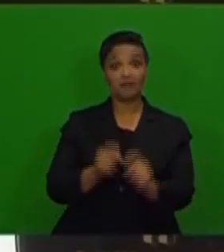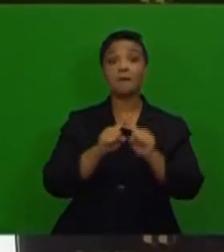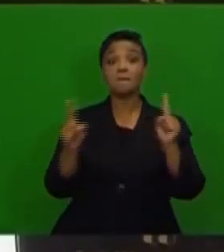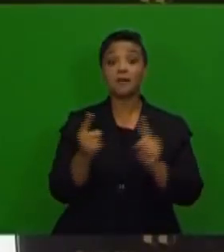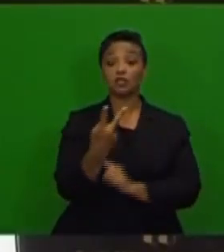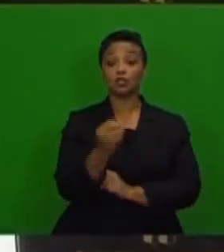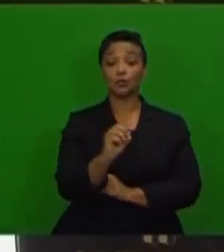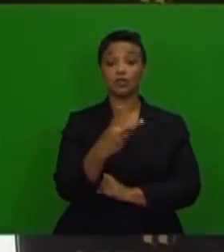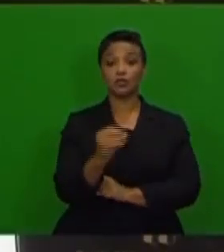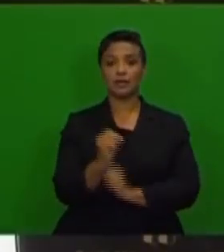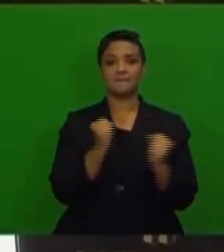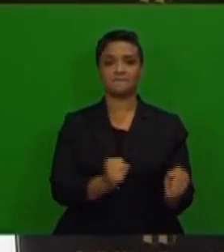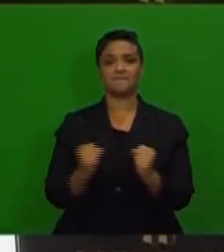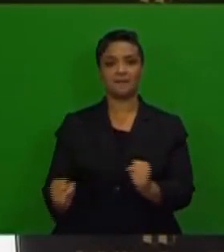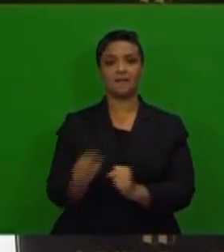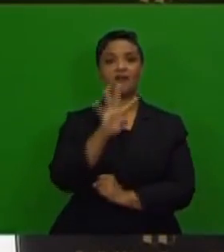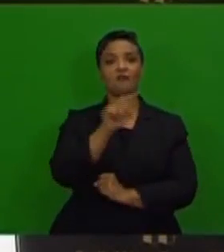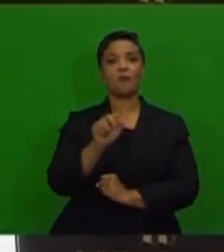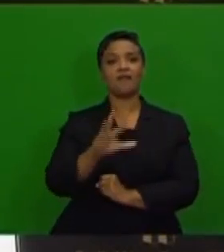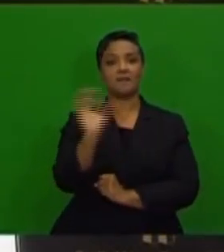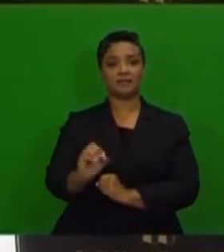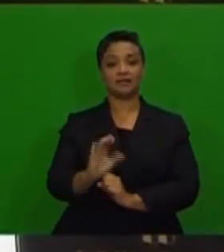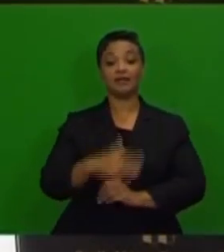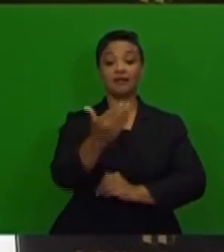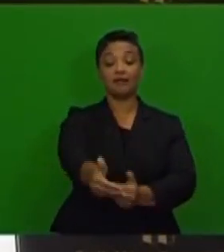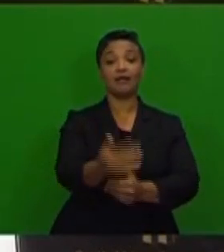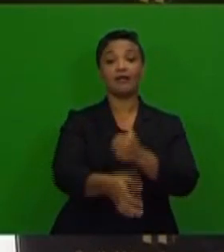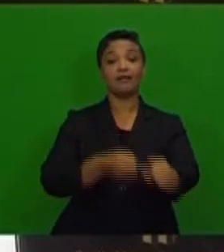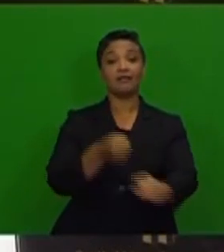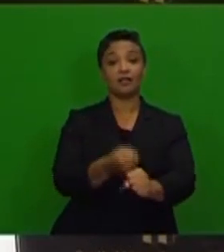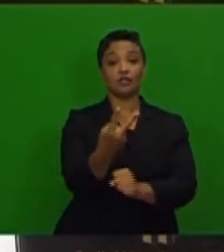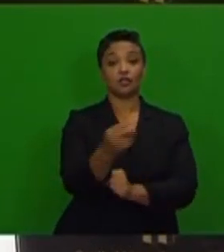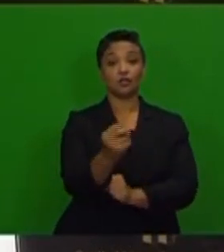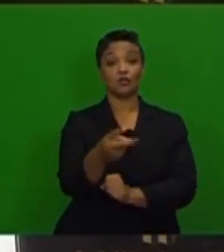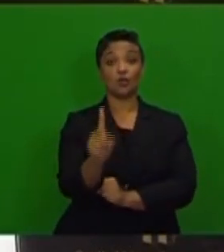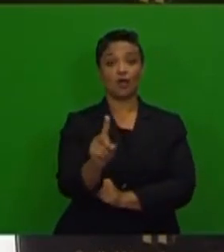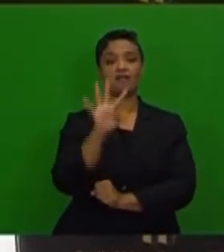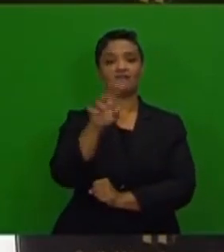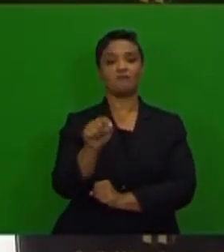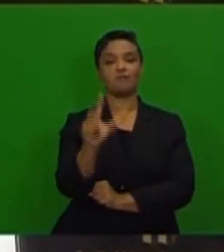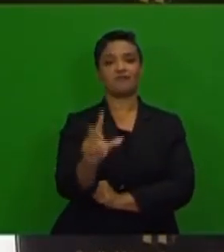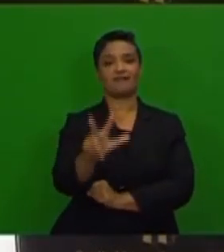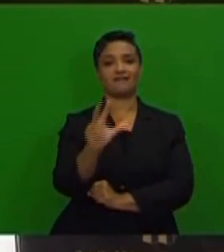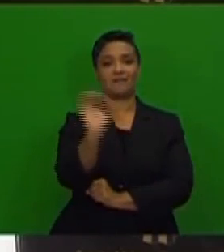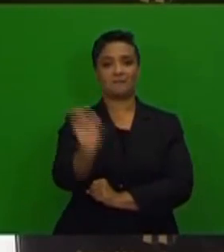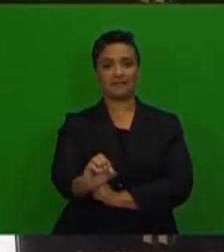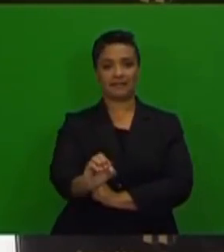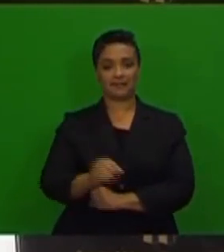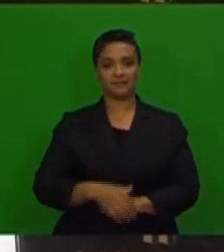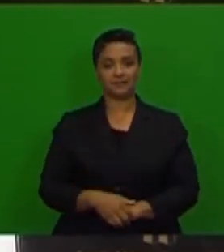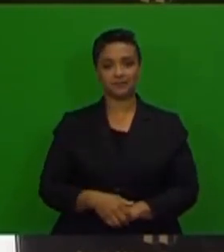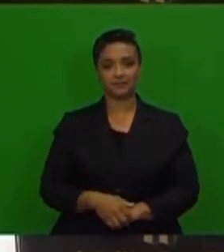and remain unchanged at 4.9% and 4.8% in 2020 and 2021,